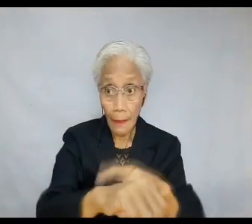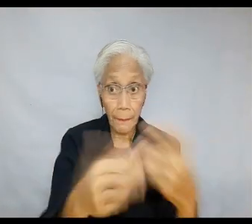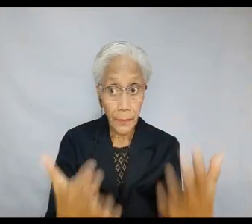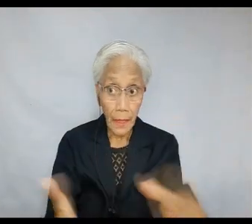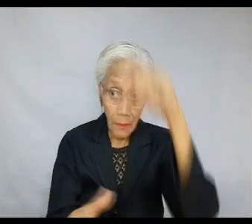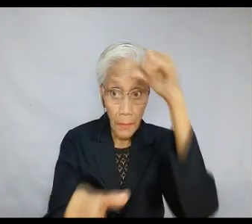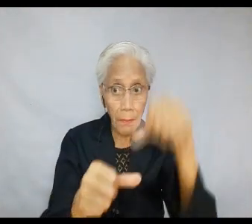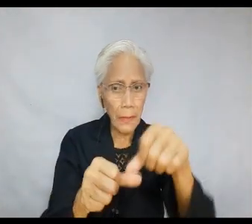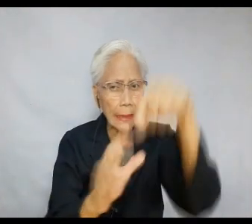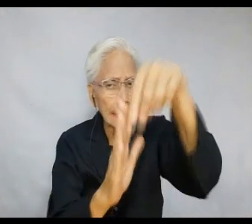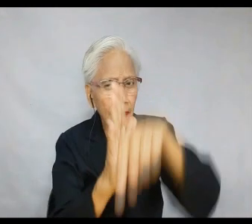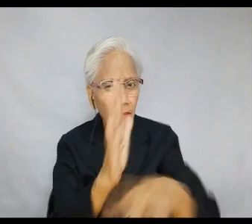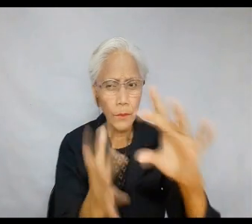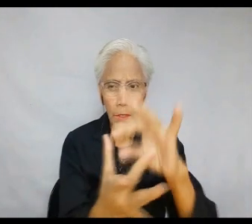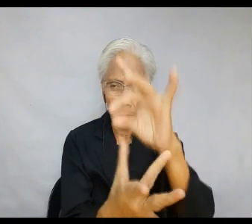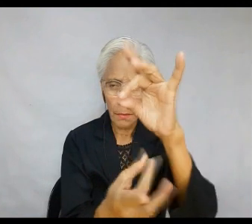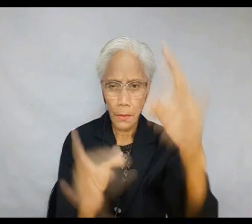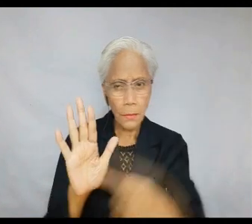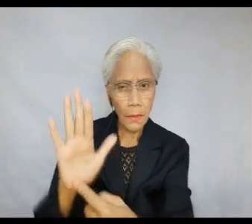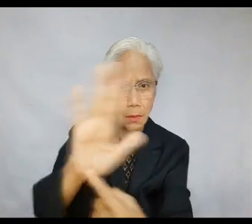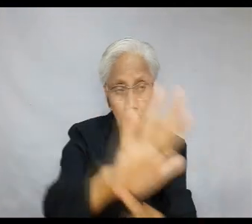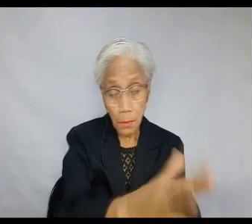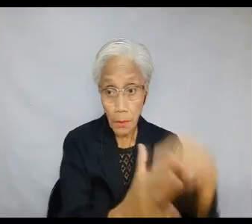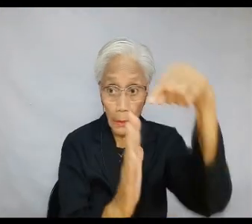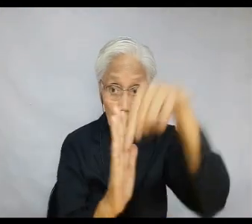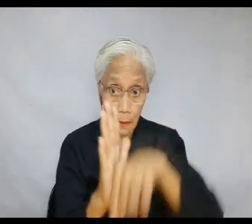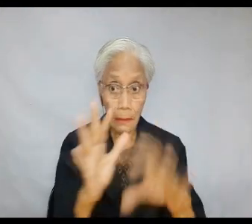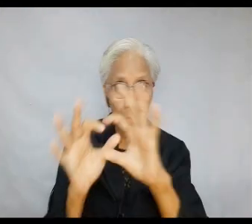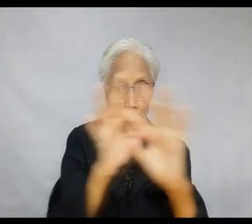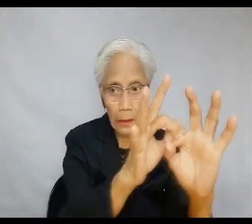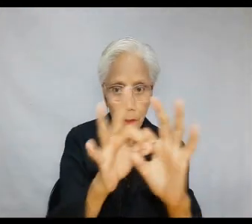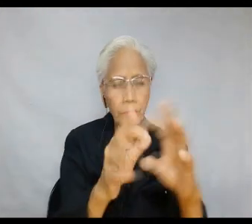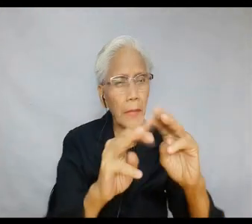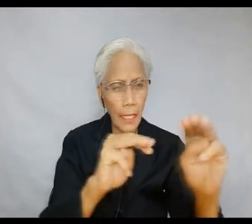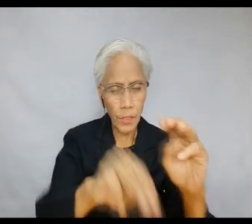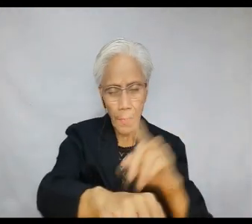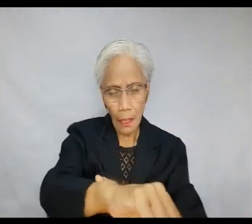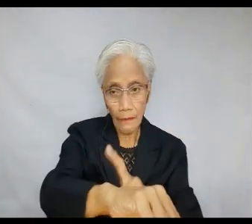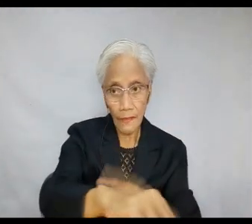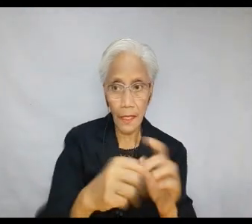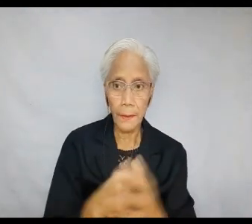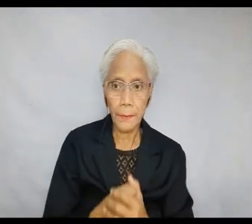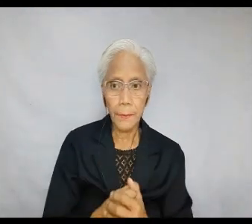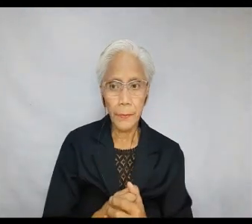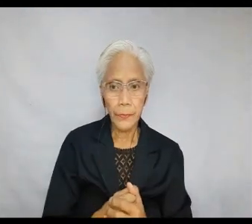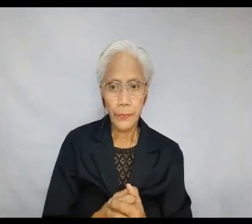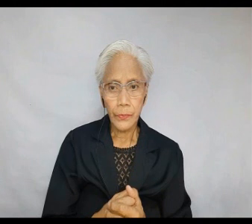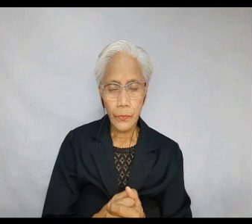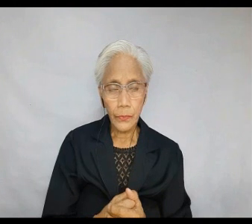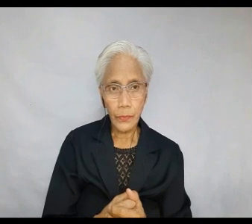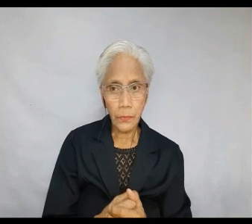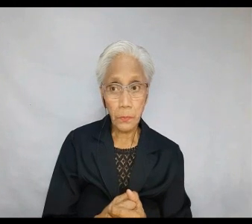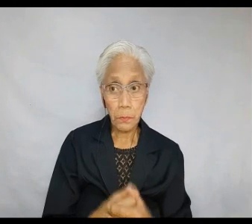relationships and your time. Remember, the depth of one's spirituality is reflected in one's depth of relationships and management